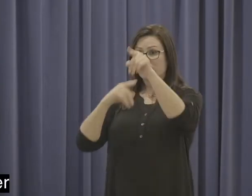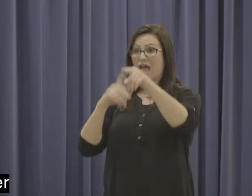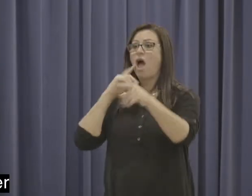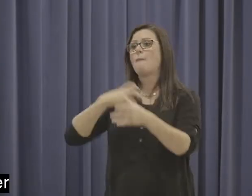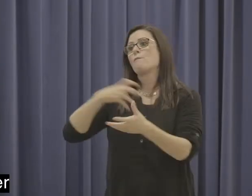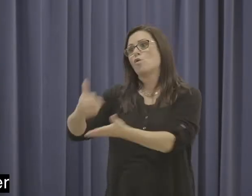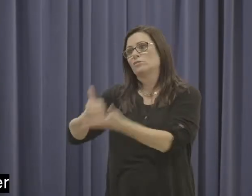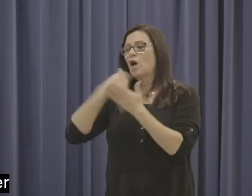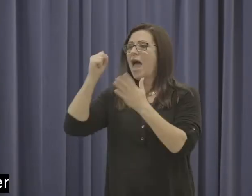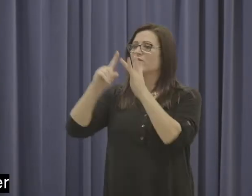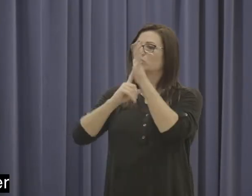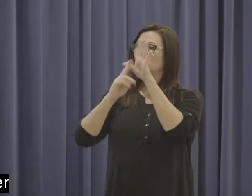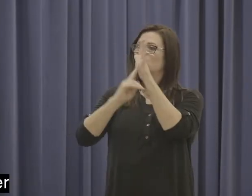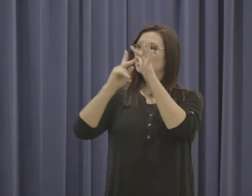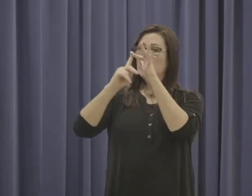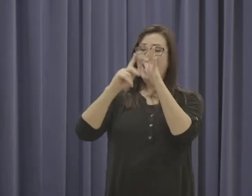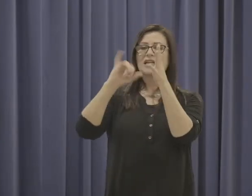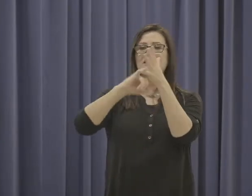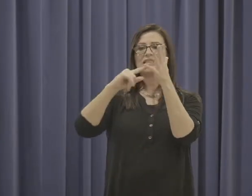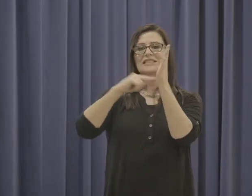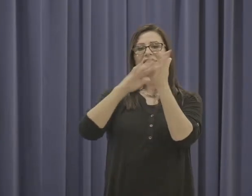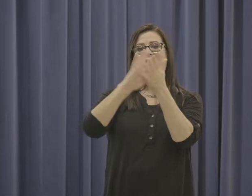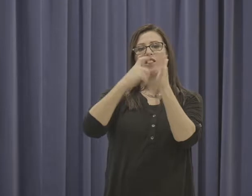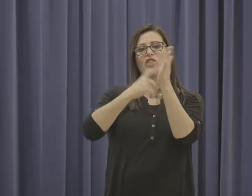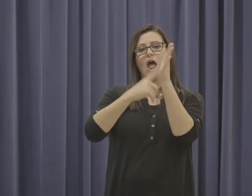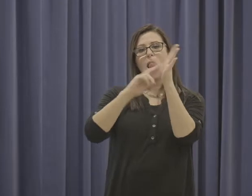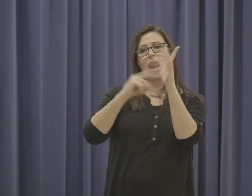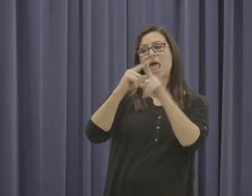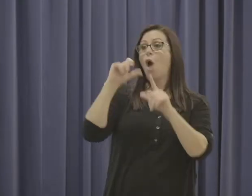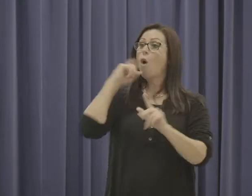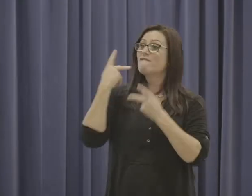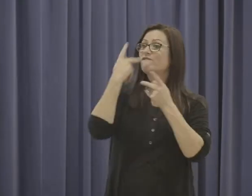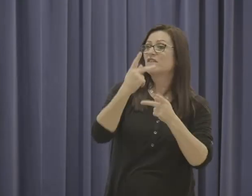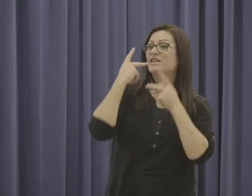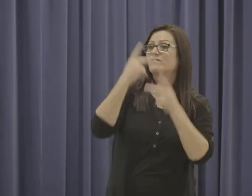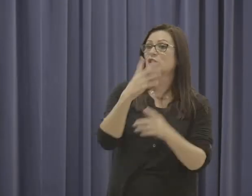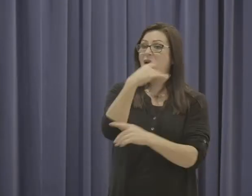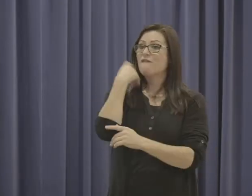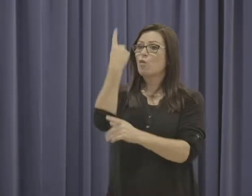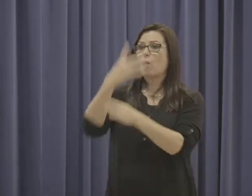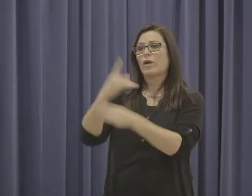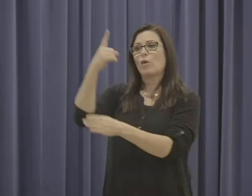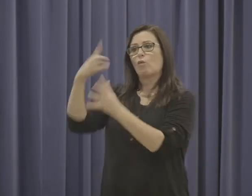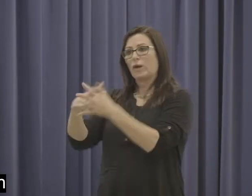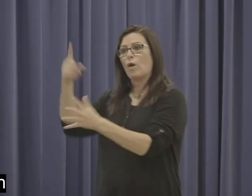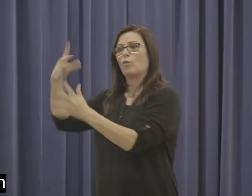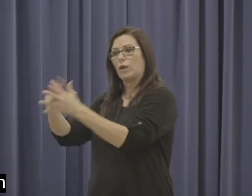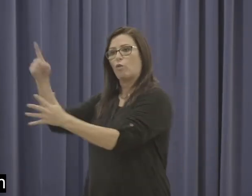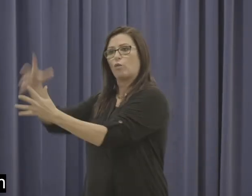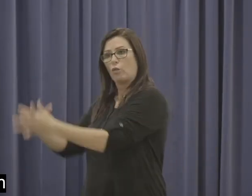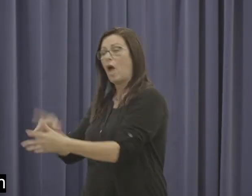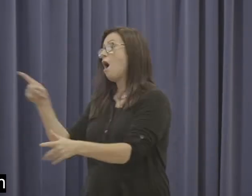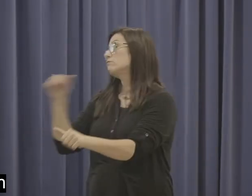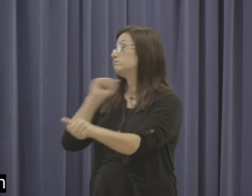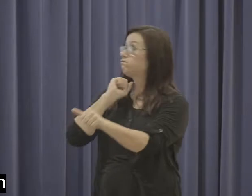He had a hearing teacher named Jane Sutherland from Sens come and visit him once a week. She was excellent. We would